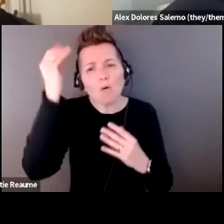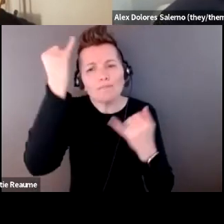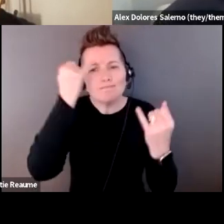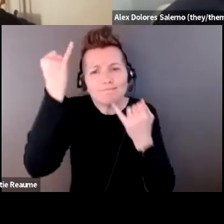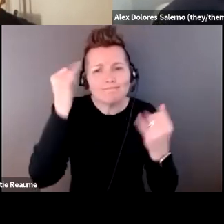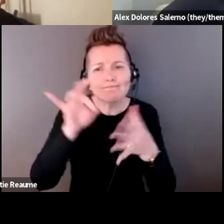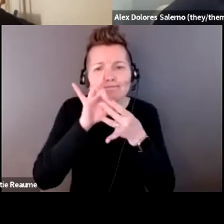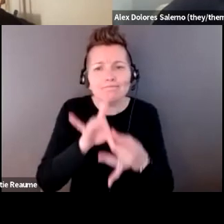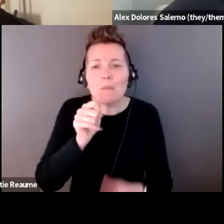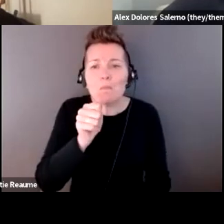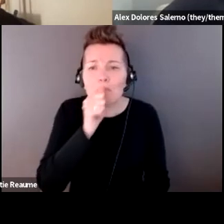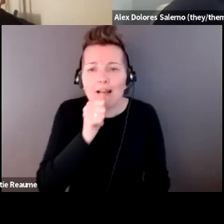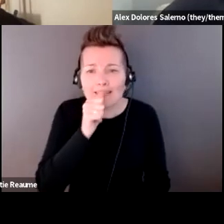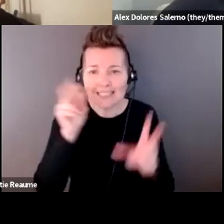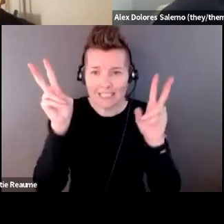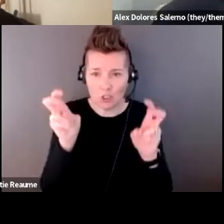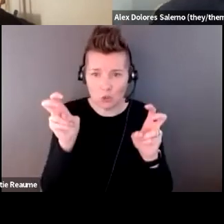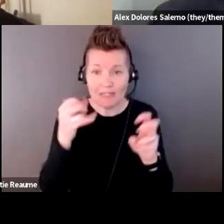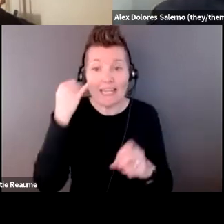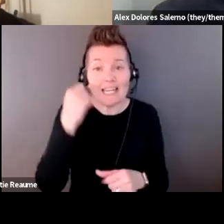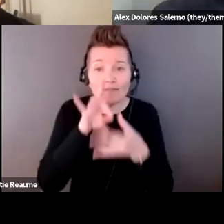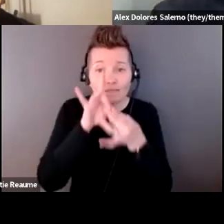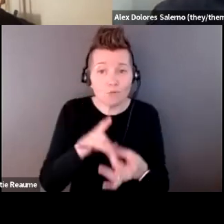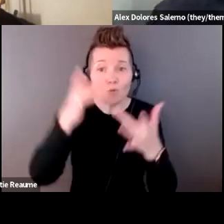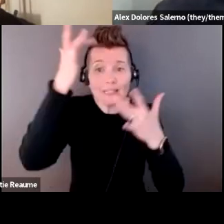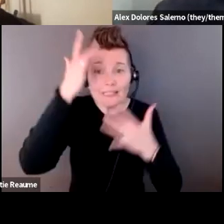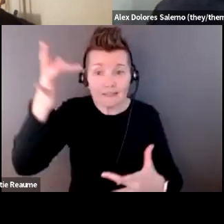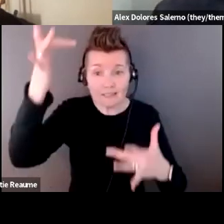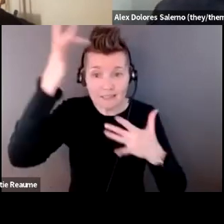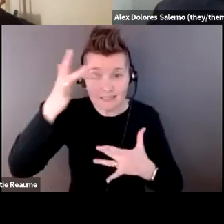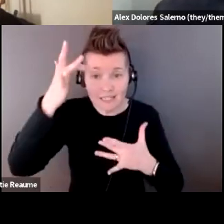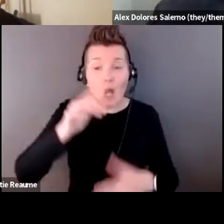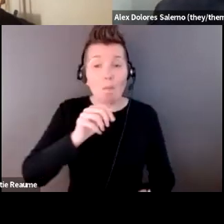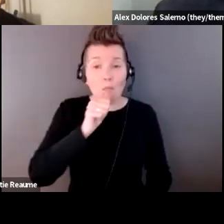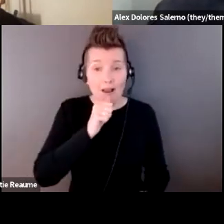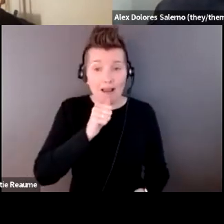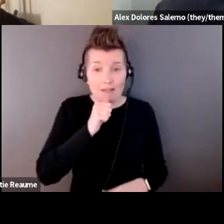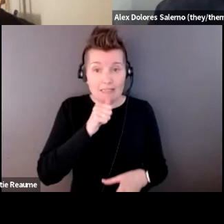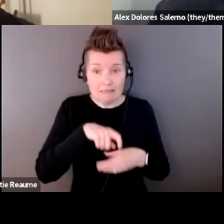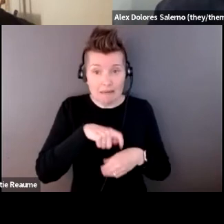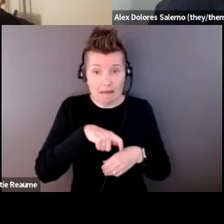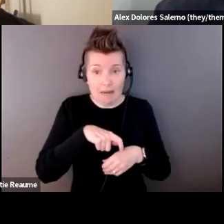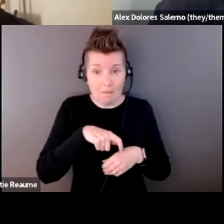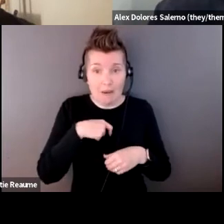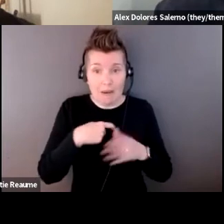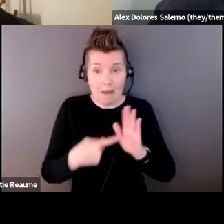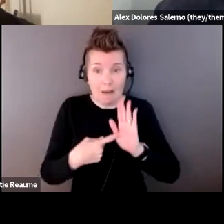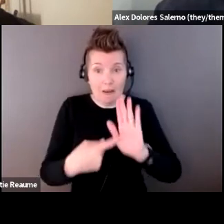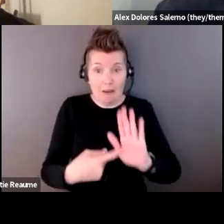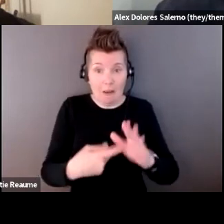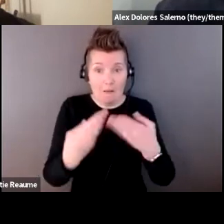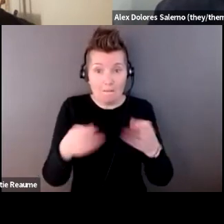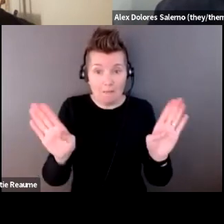art about illness as where I mentioned bringing those private moments public and Alex talked about concealing moments with